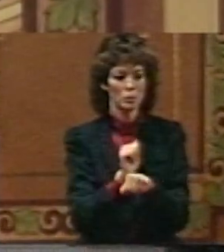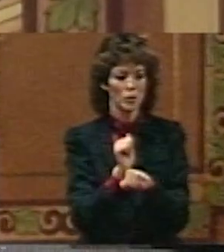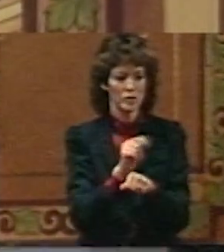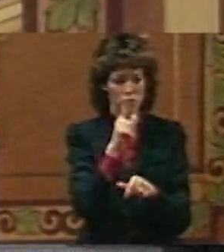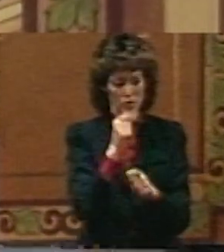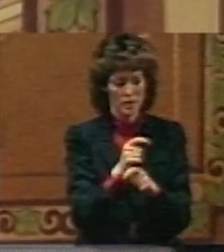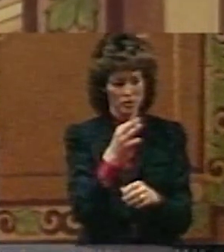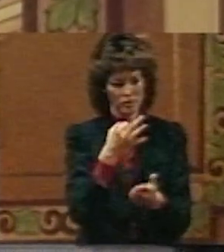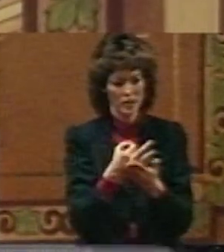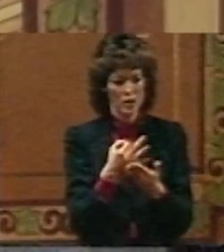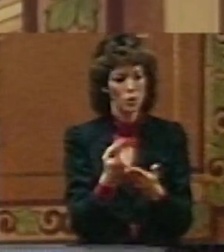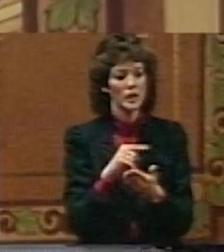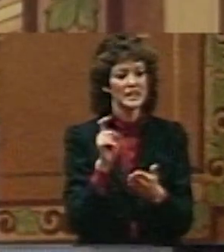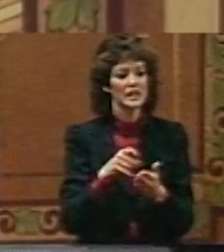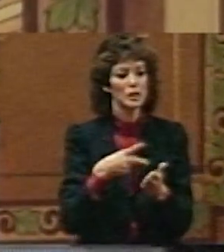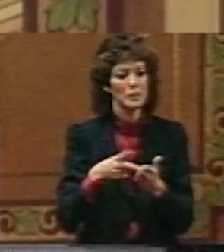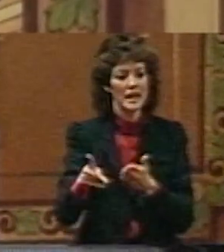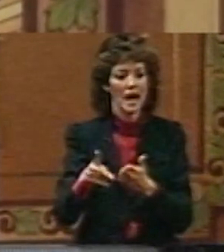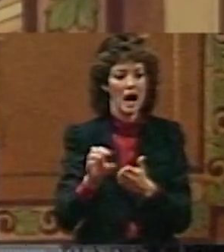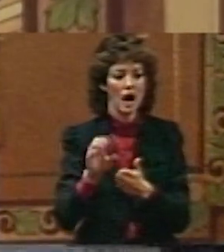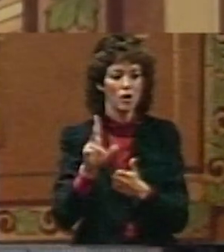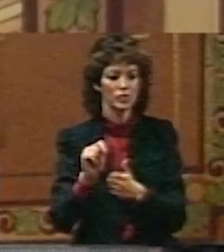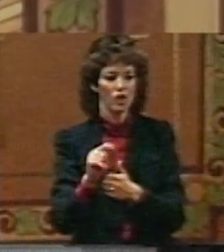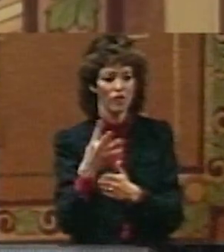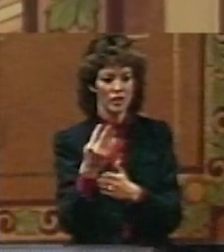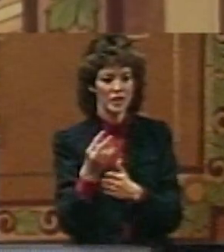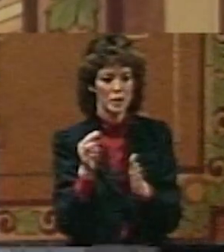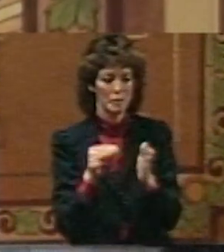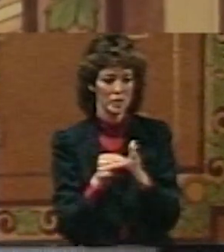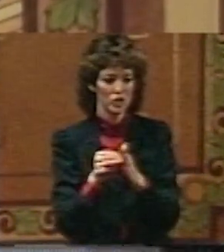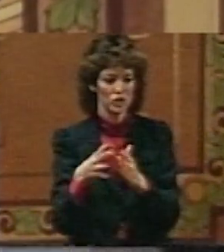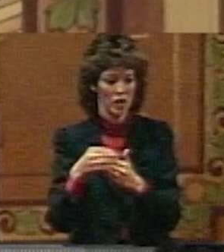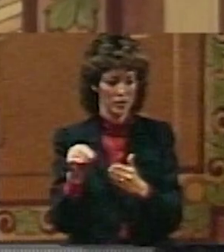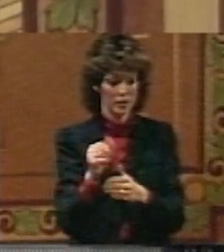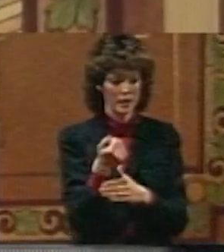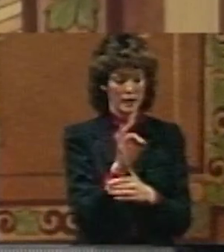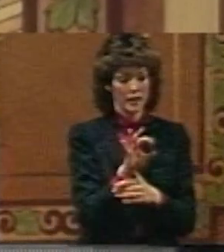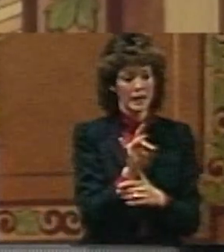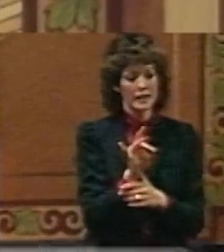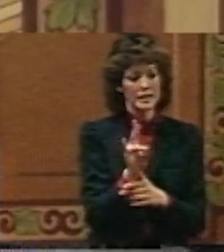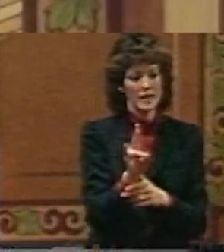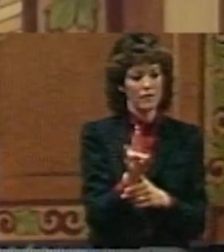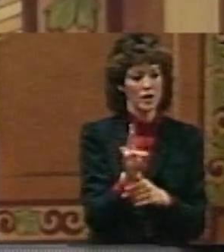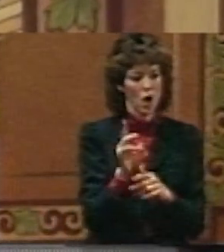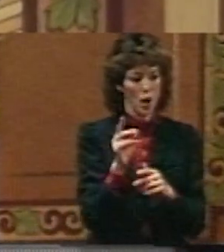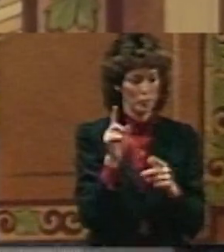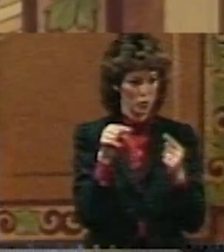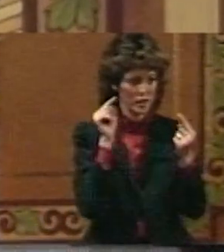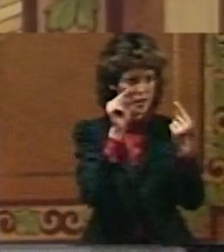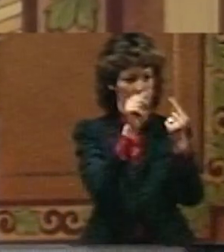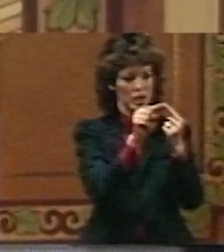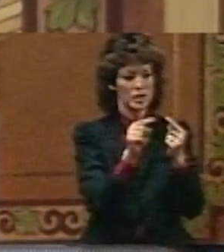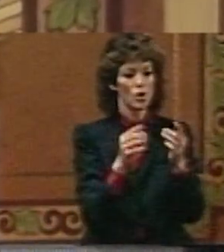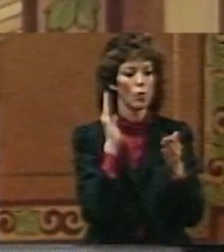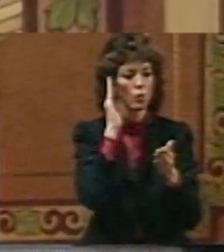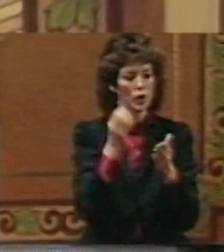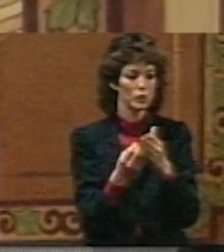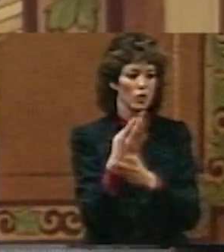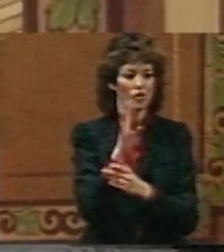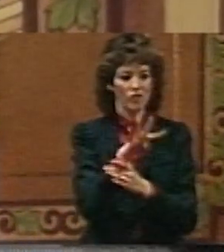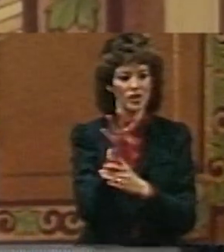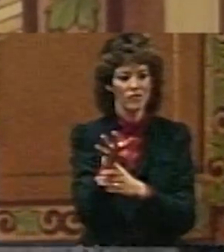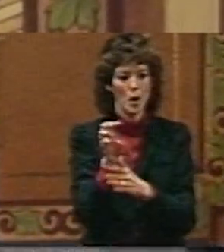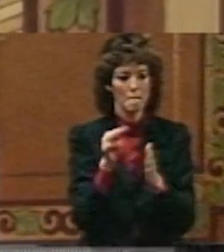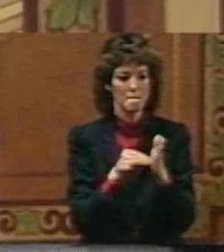out in unemployment benefits $14 million. In 1987, our projection is that that fund will grow to $44 million.